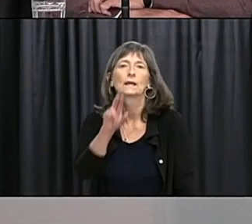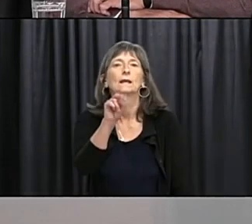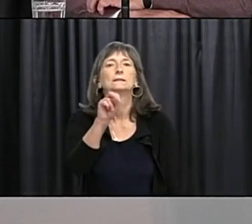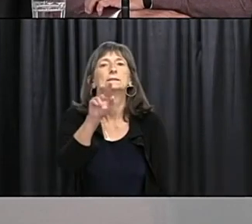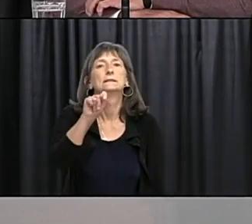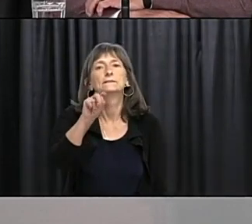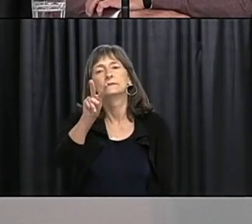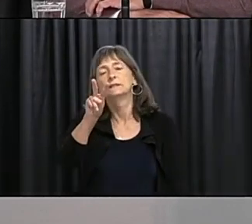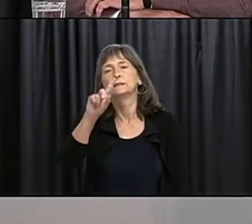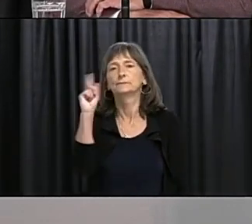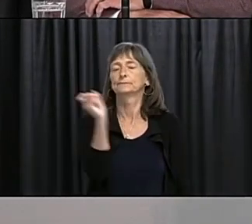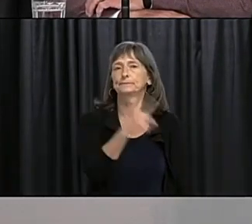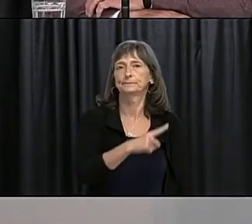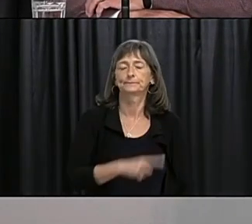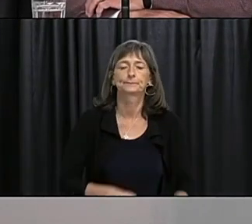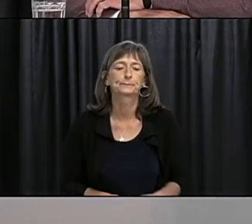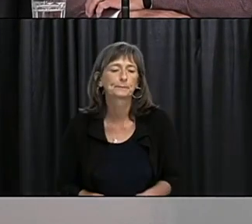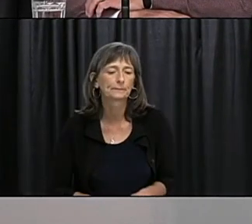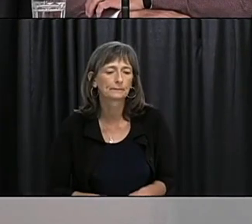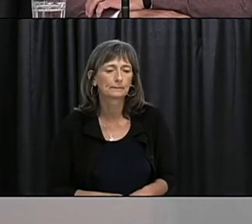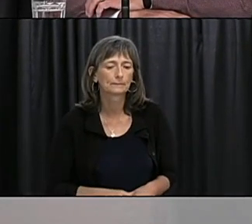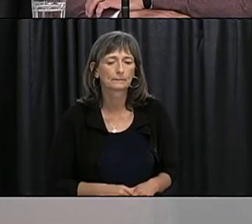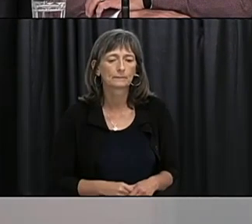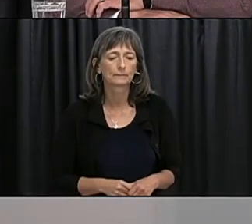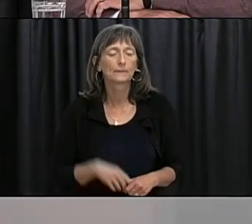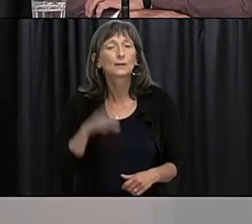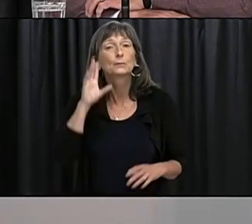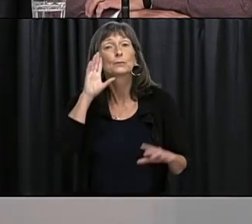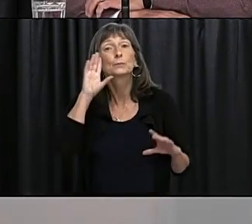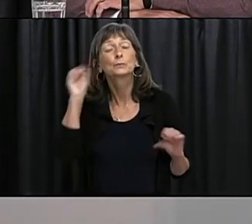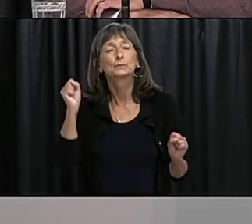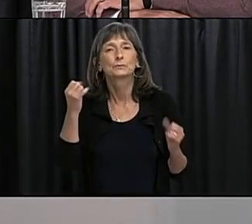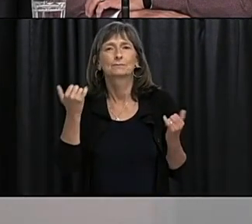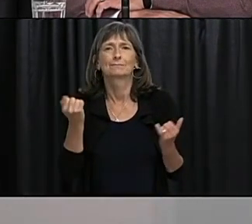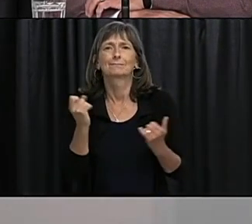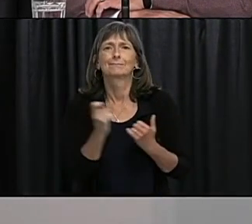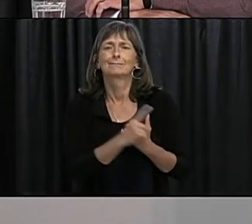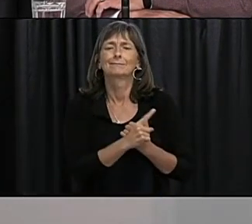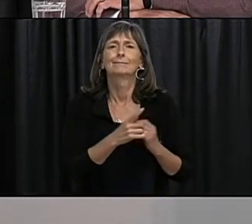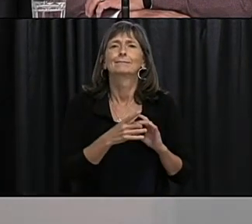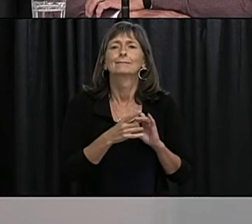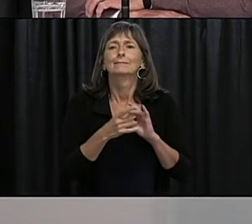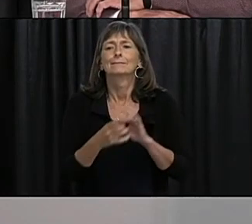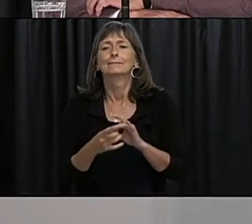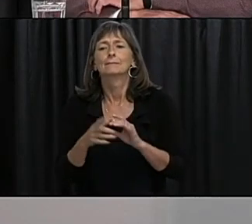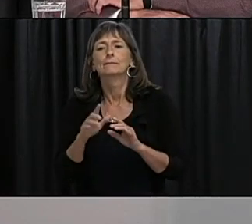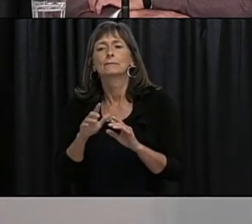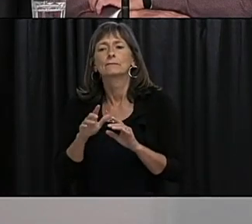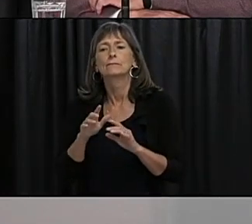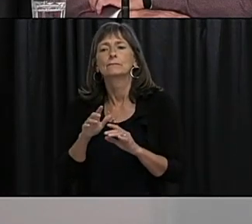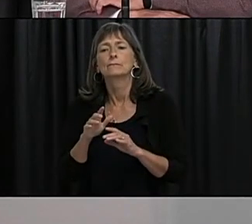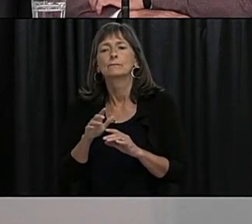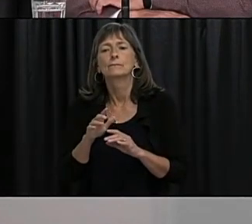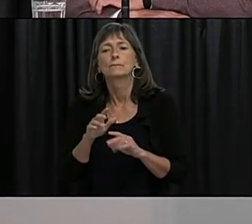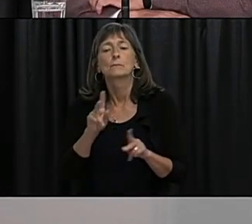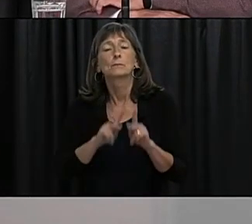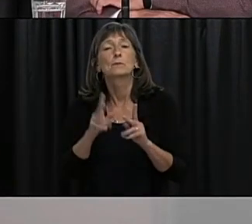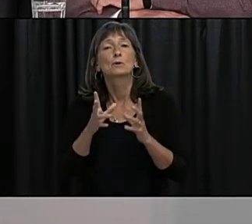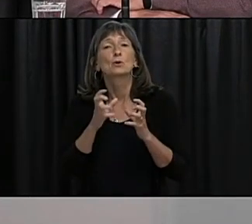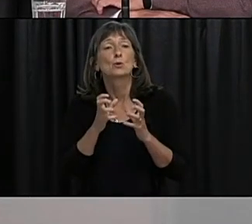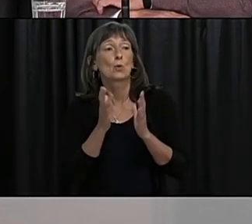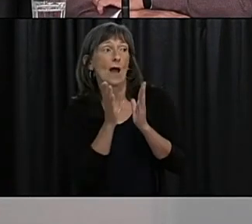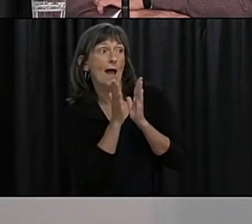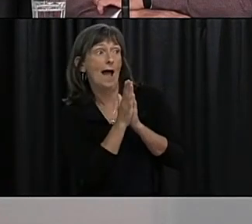Thank you Premier I'm wondering where we stand with seasonal homeowners who many have applied for exemption several times to come to their